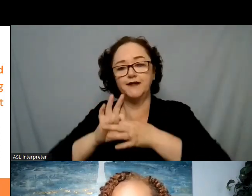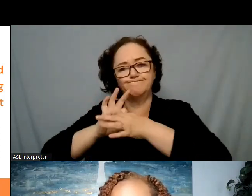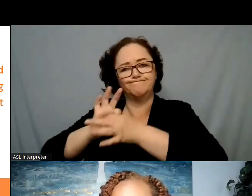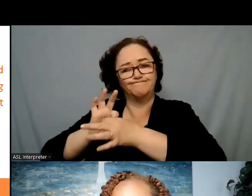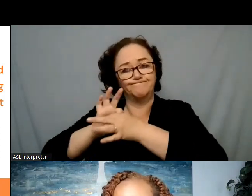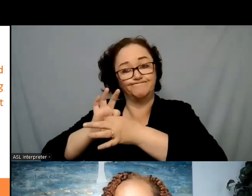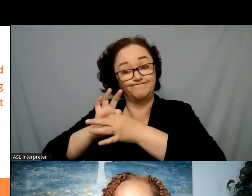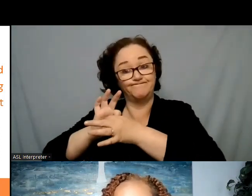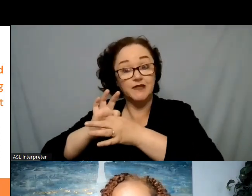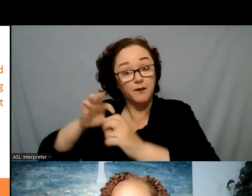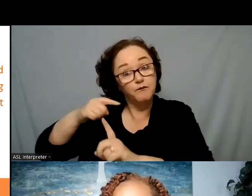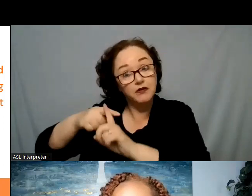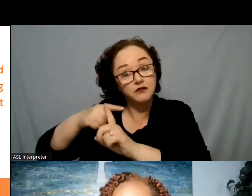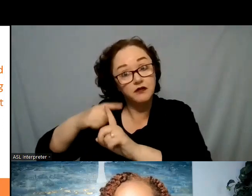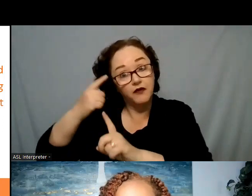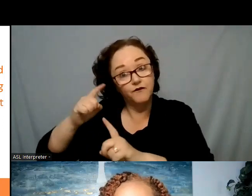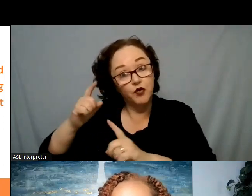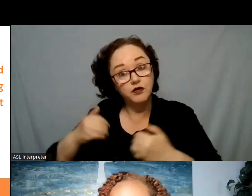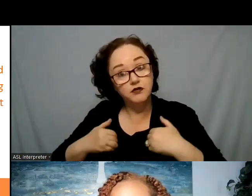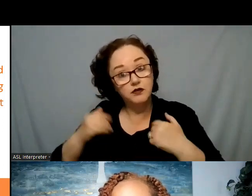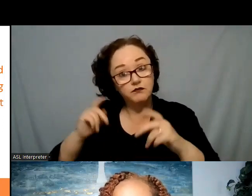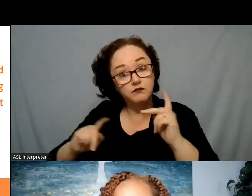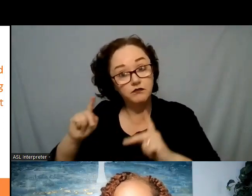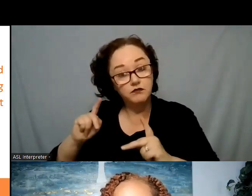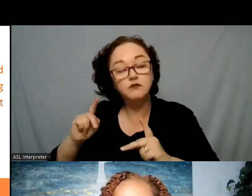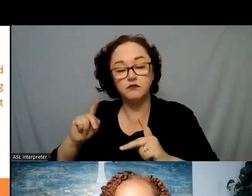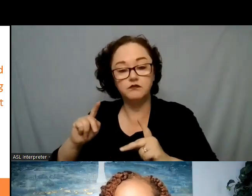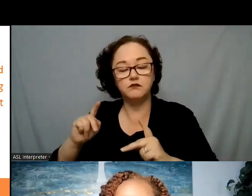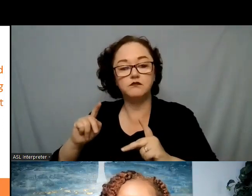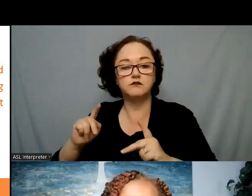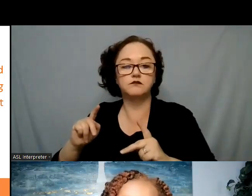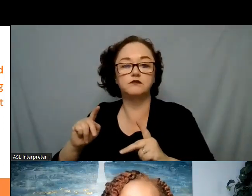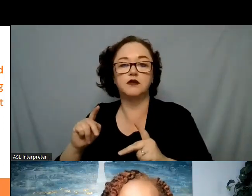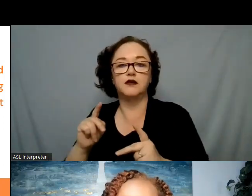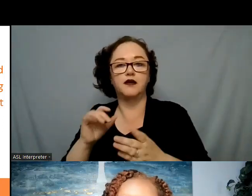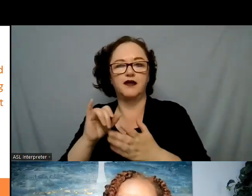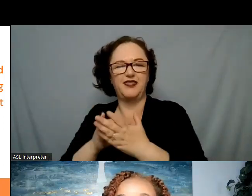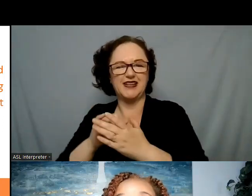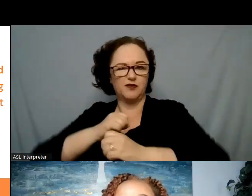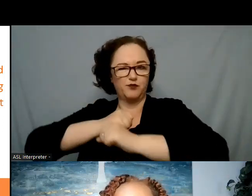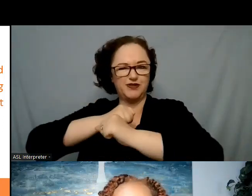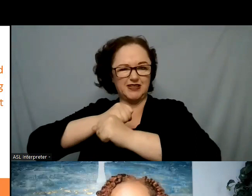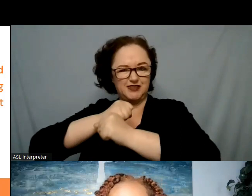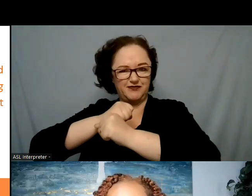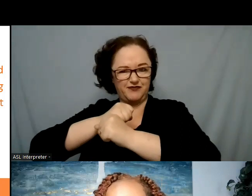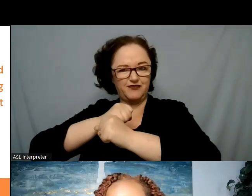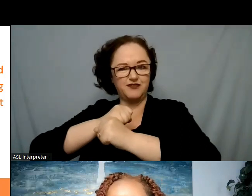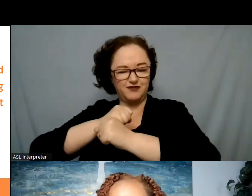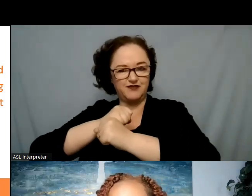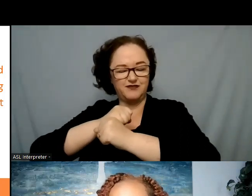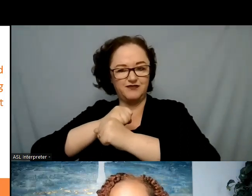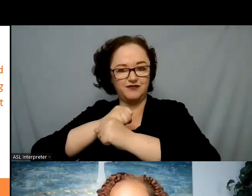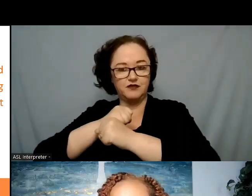positive for youth is that it can also like I said earlier it can serve as that protective factor when somebody